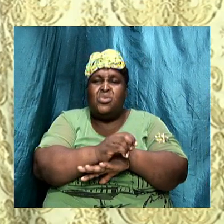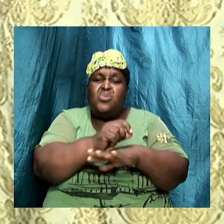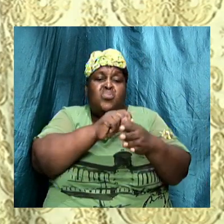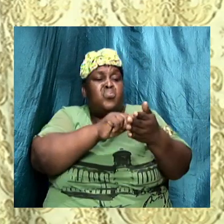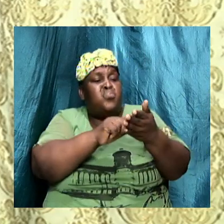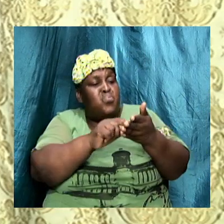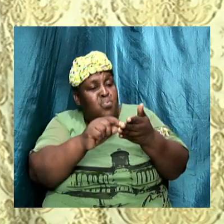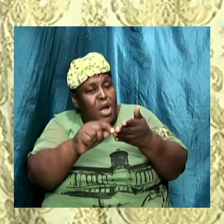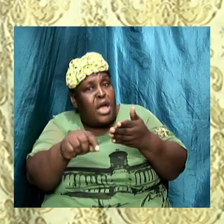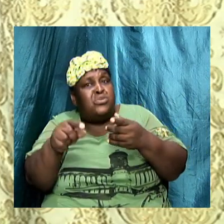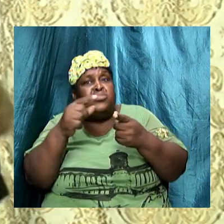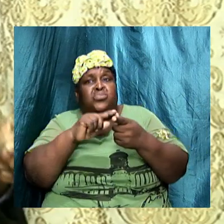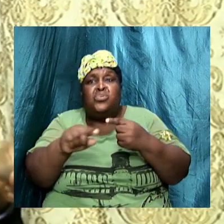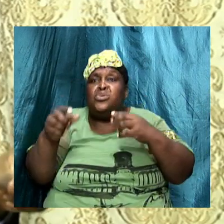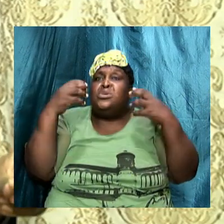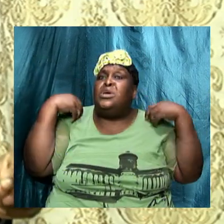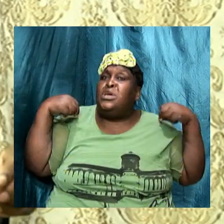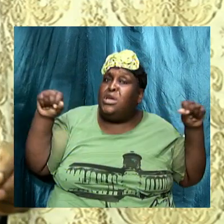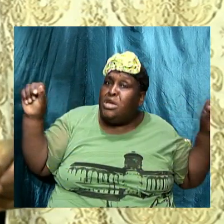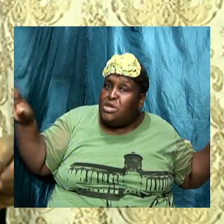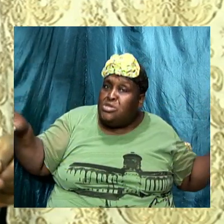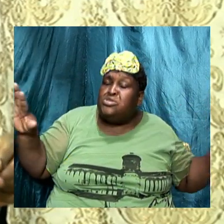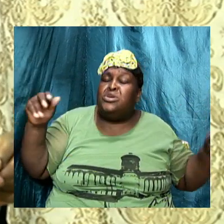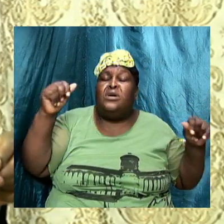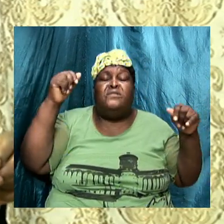unto the angel of the church